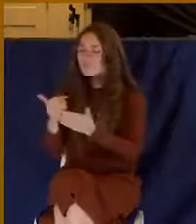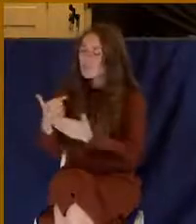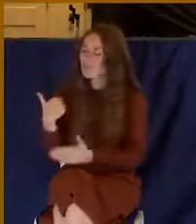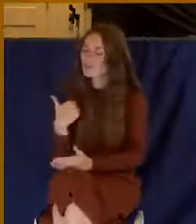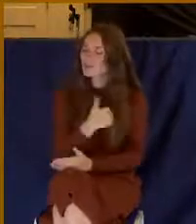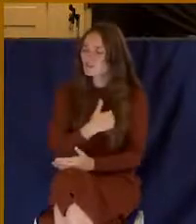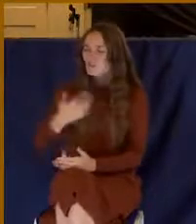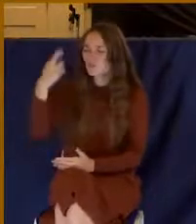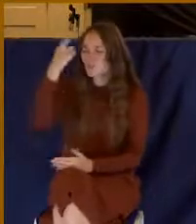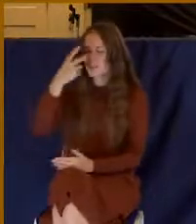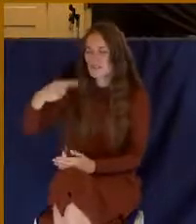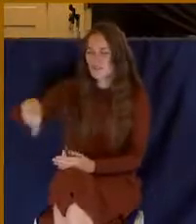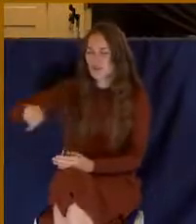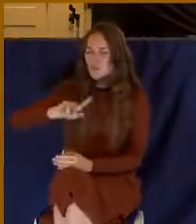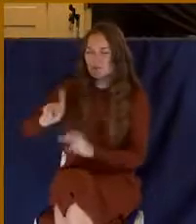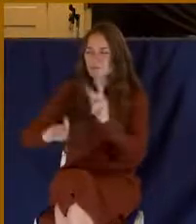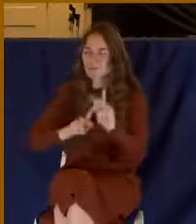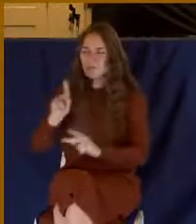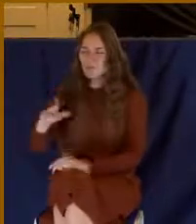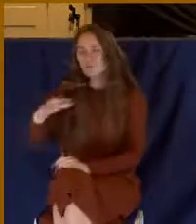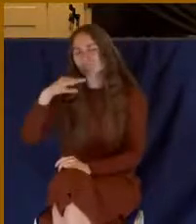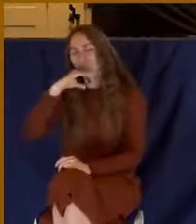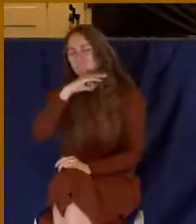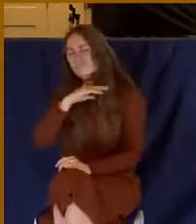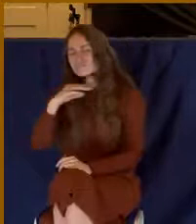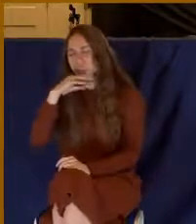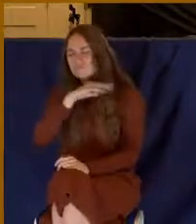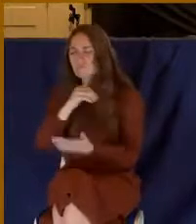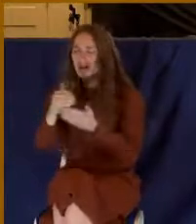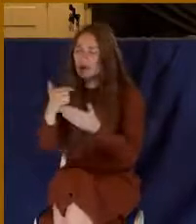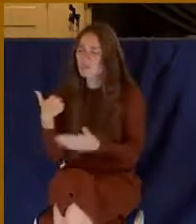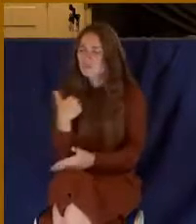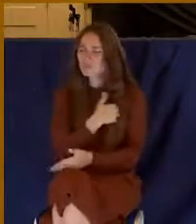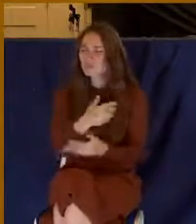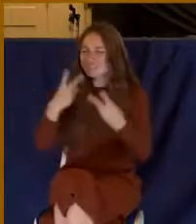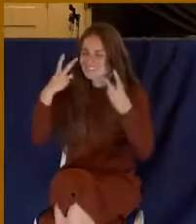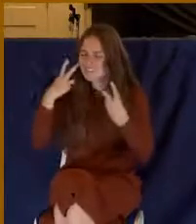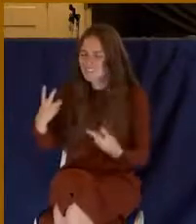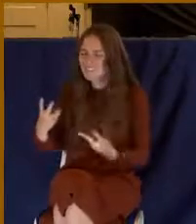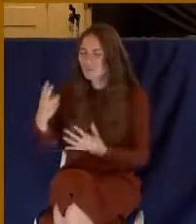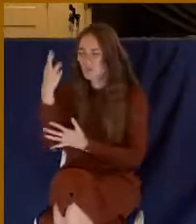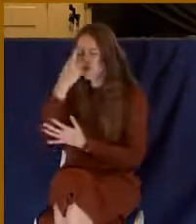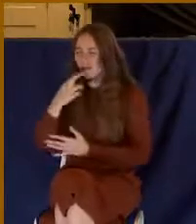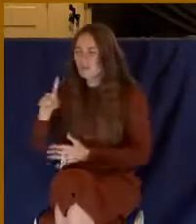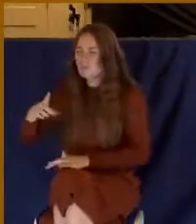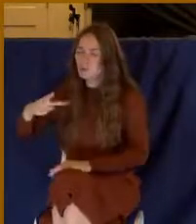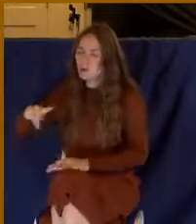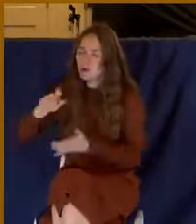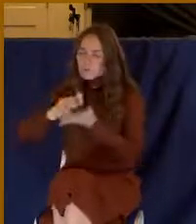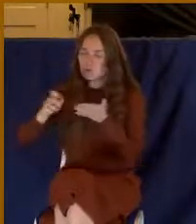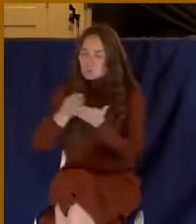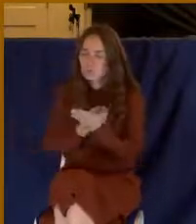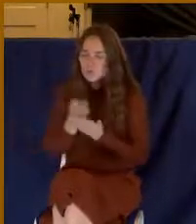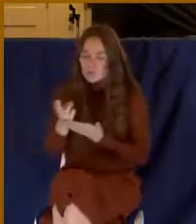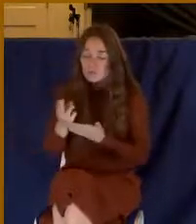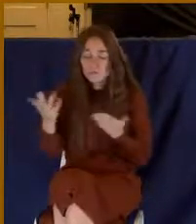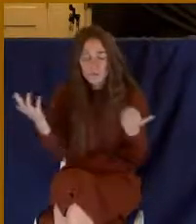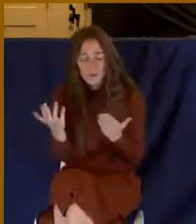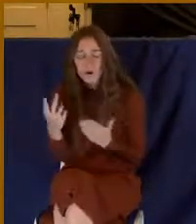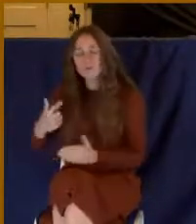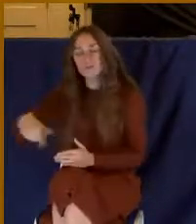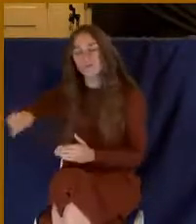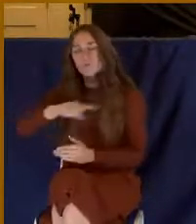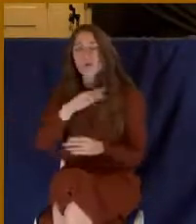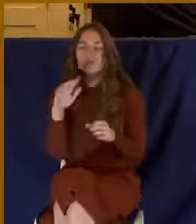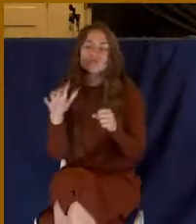voices as lying voices. Help us to realize the truth of what Paul wrote, that ye are complete in